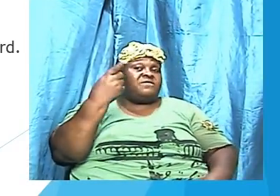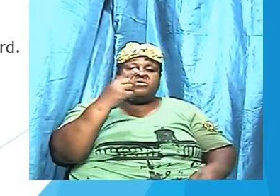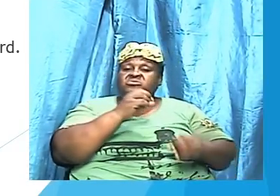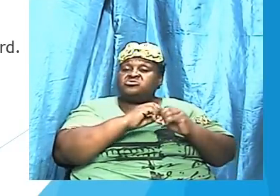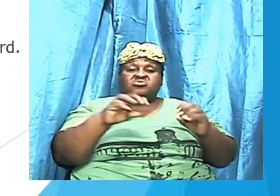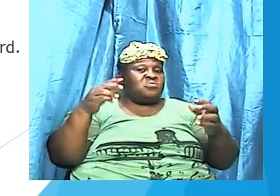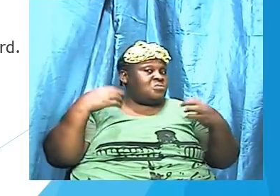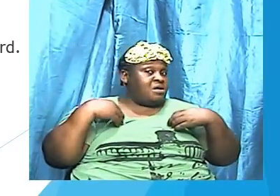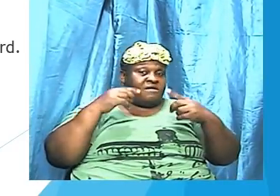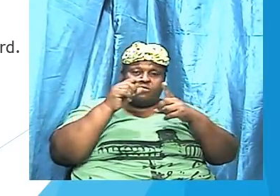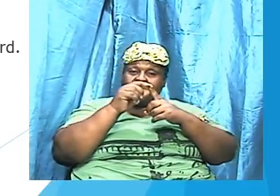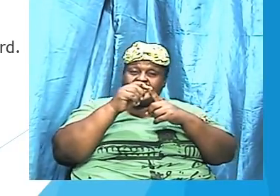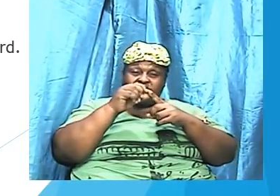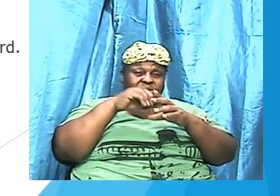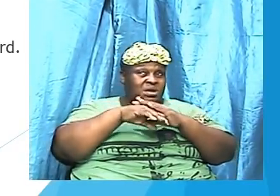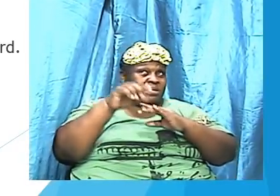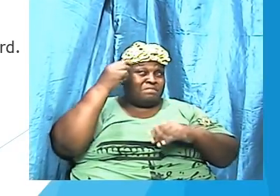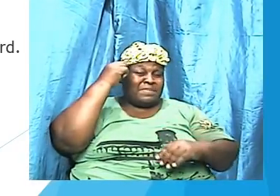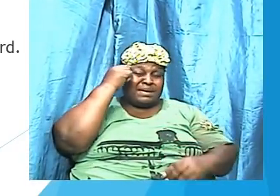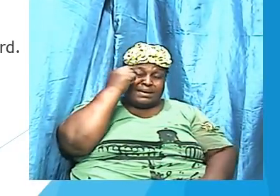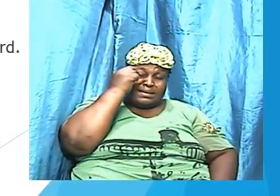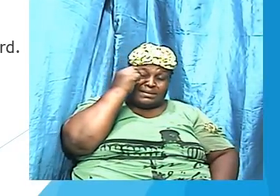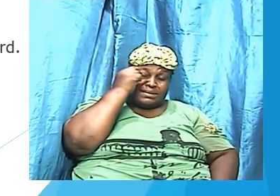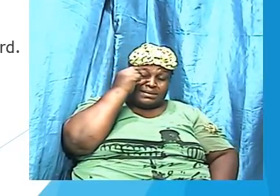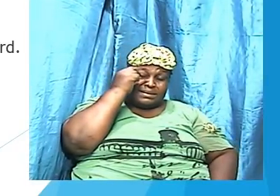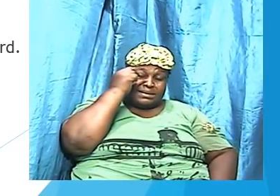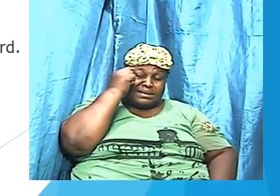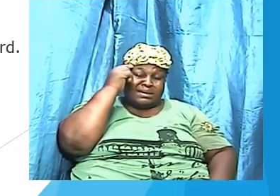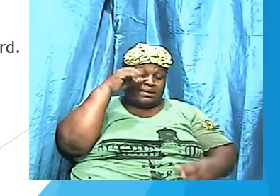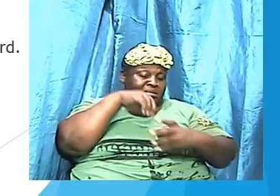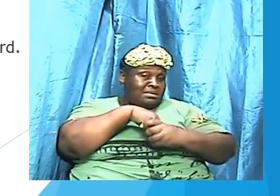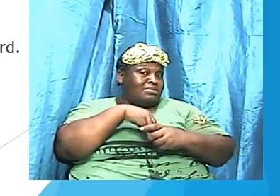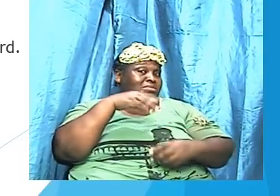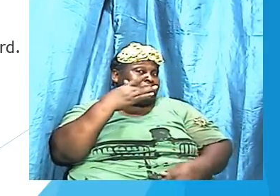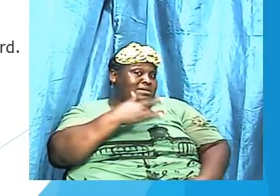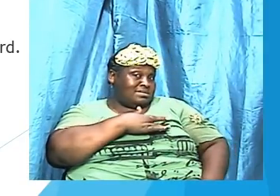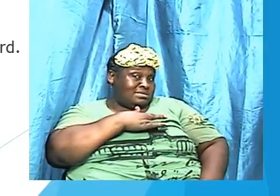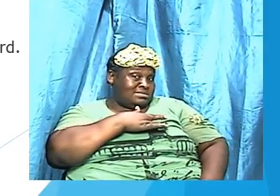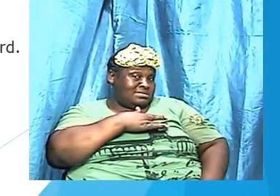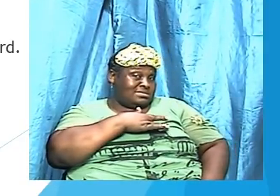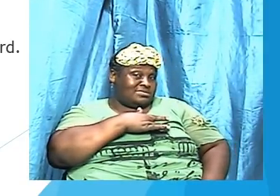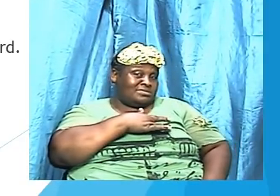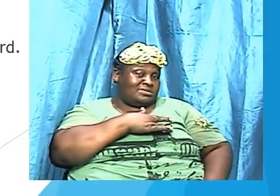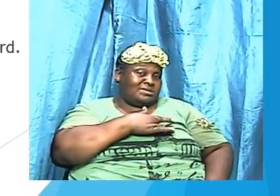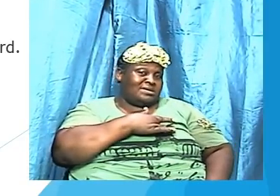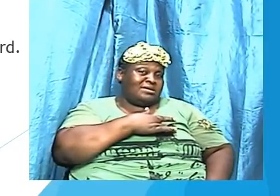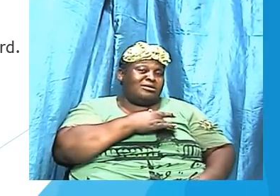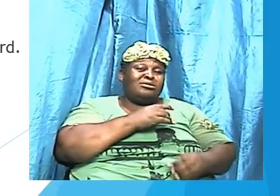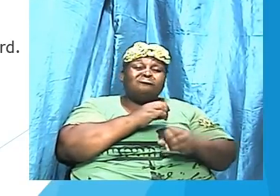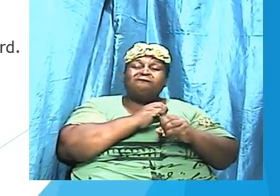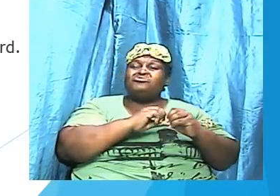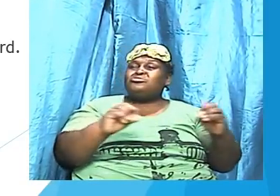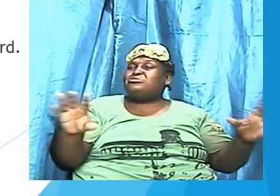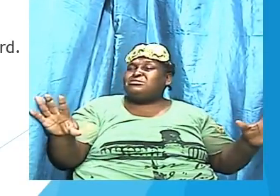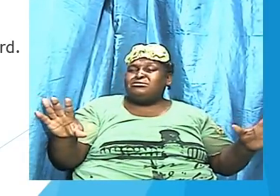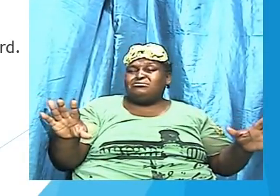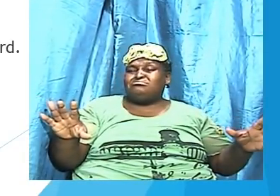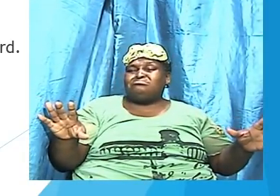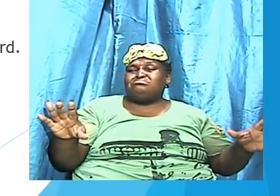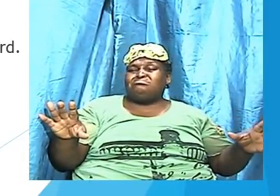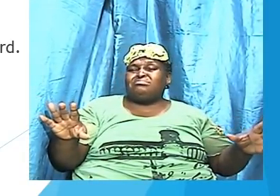word in our minds and in our hearts, then there is not going to be anything